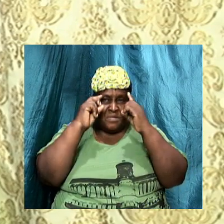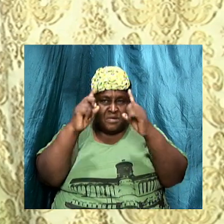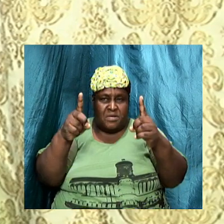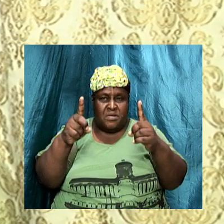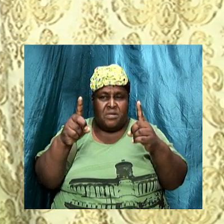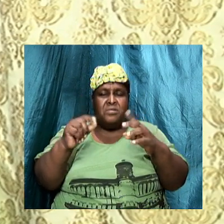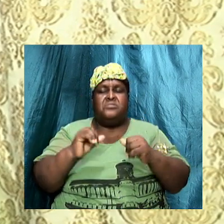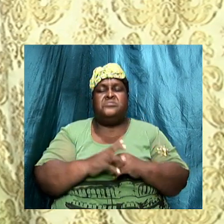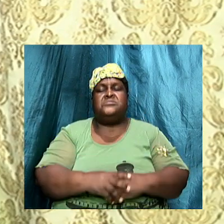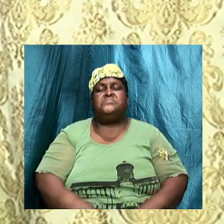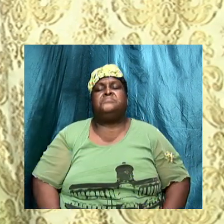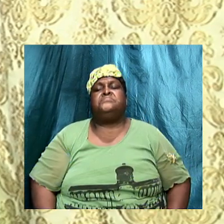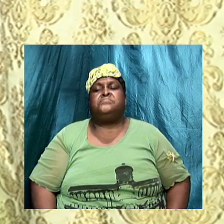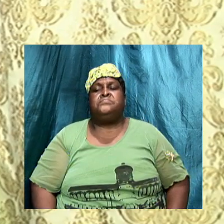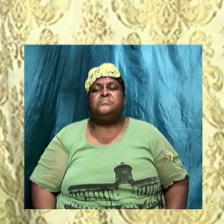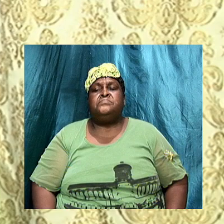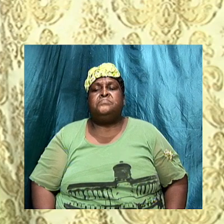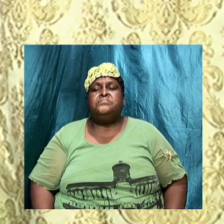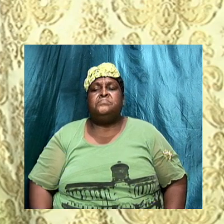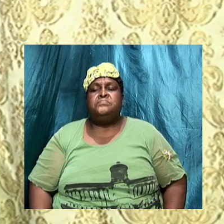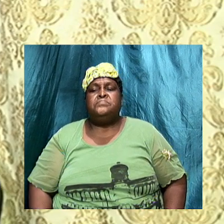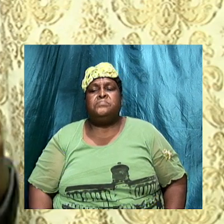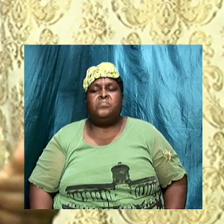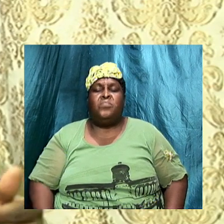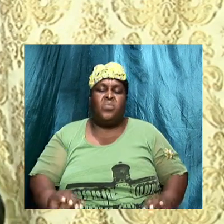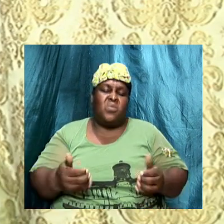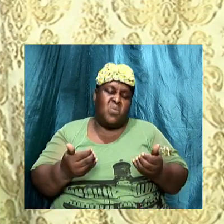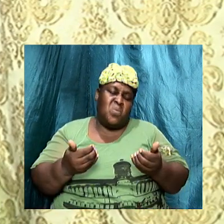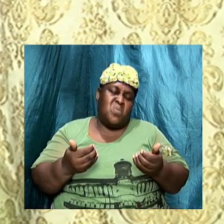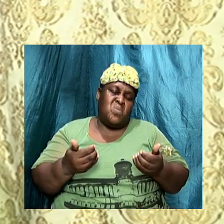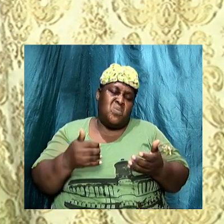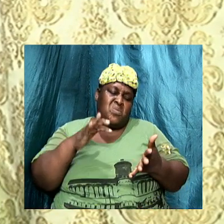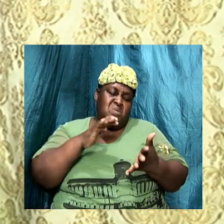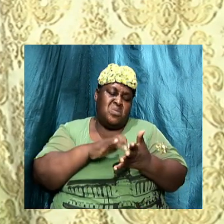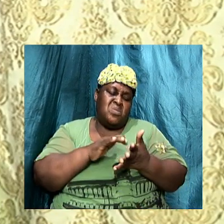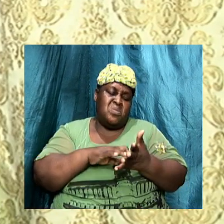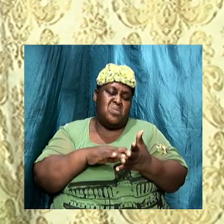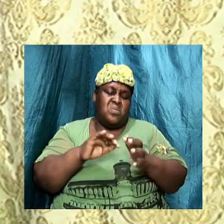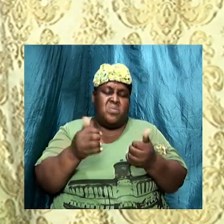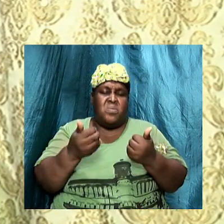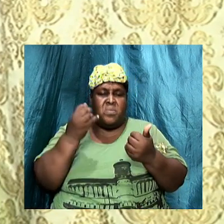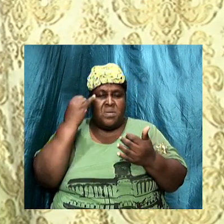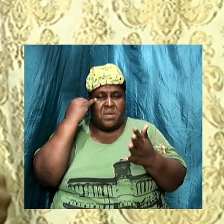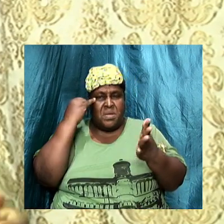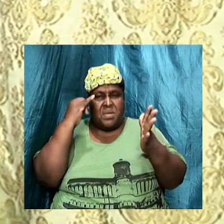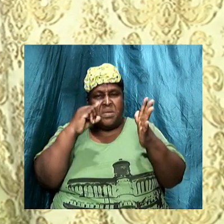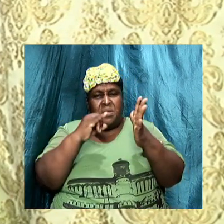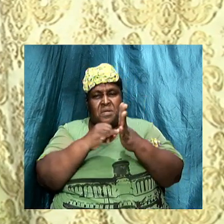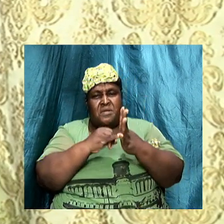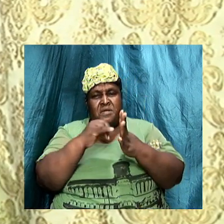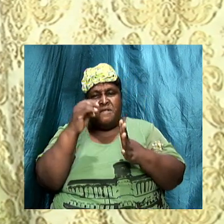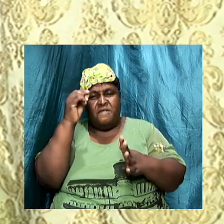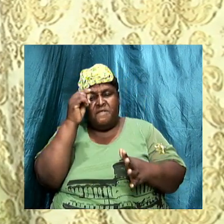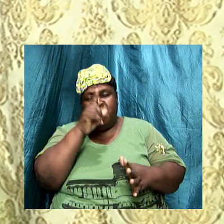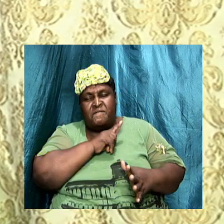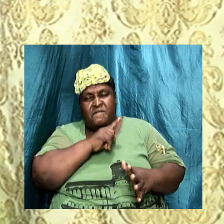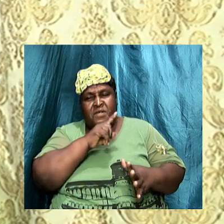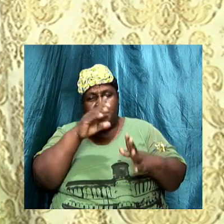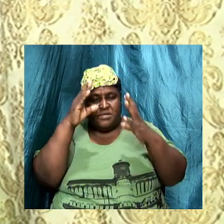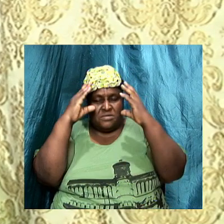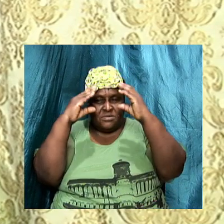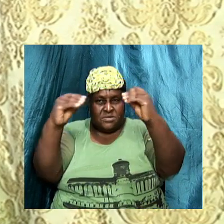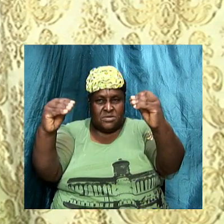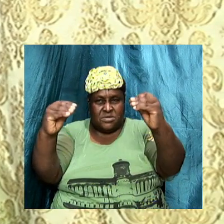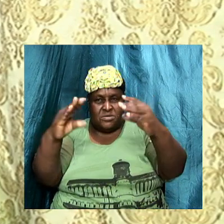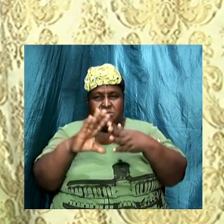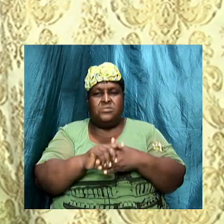look at how we can identify false teaching. And we